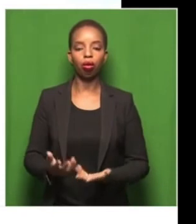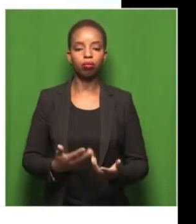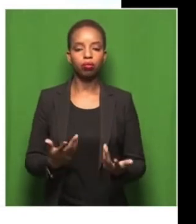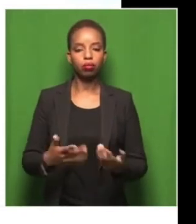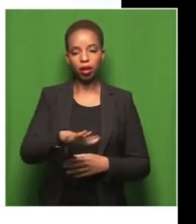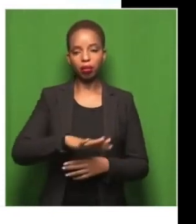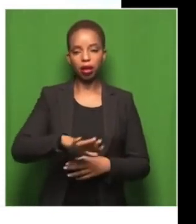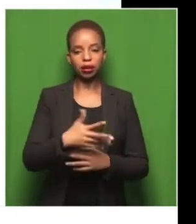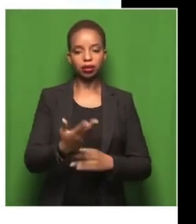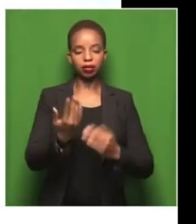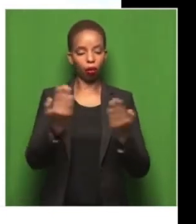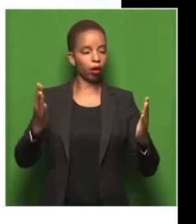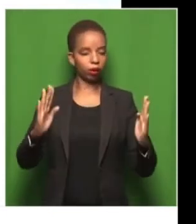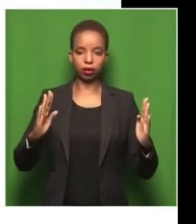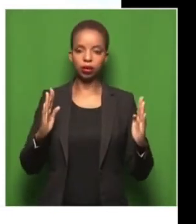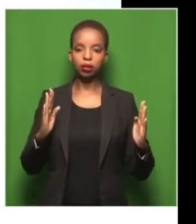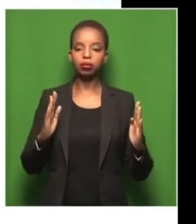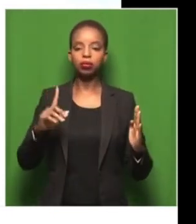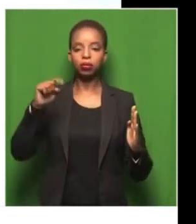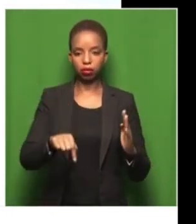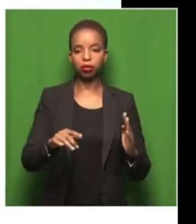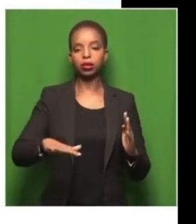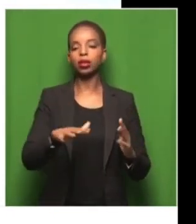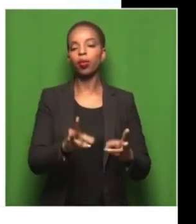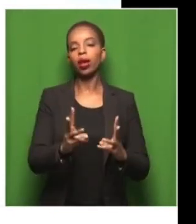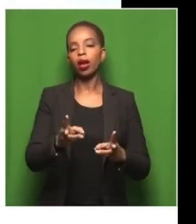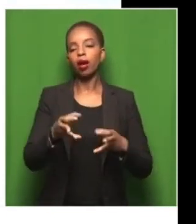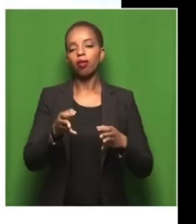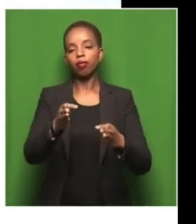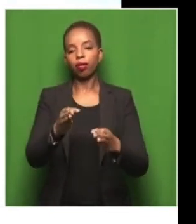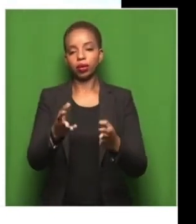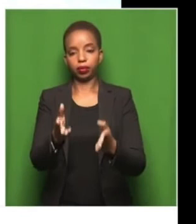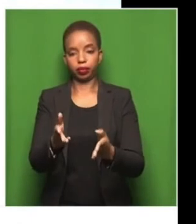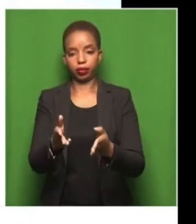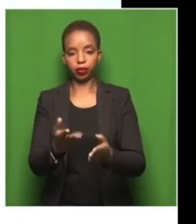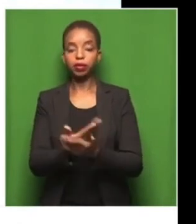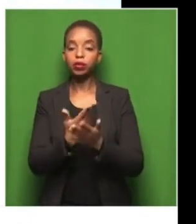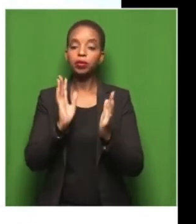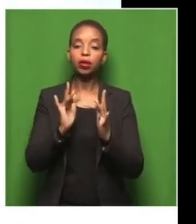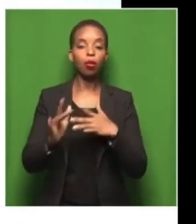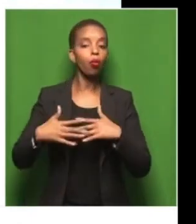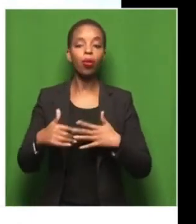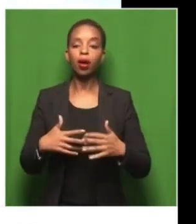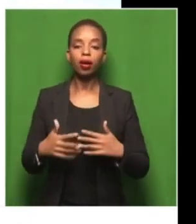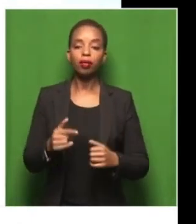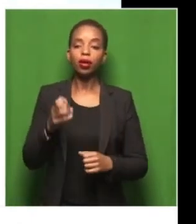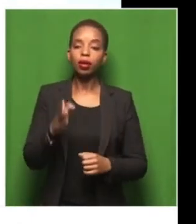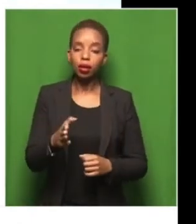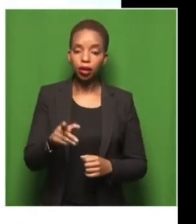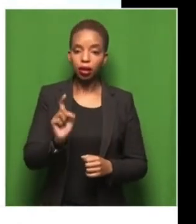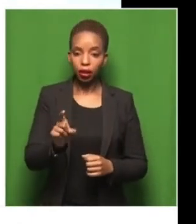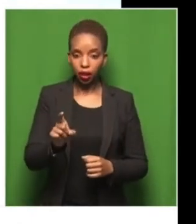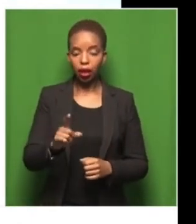facilities, then this is the way forward. Yeah, just get in contact with whoever it is in charge of that municipality and